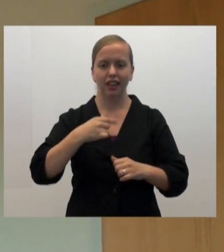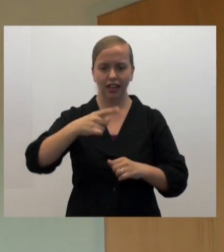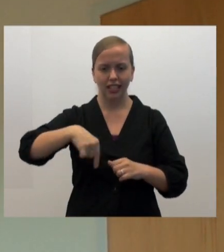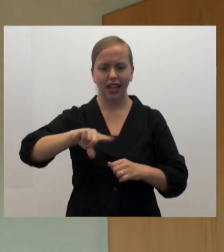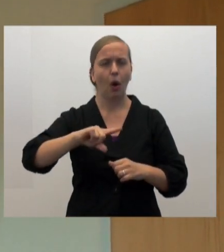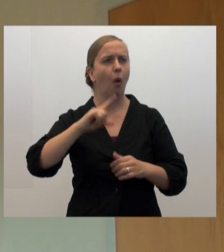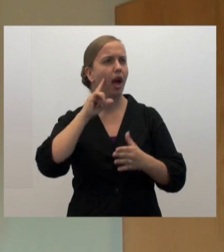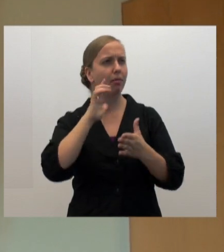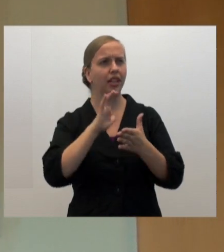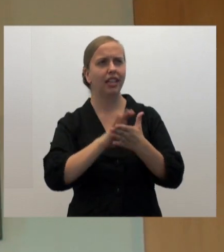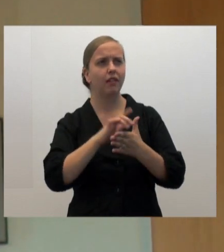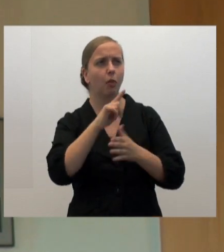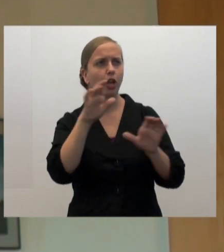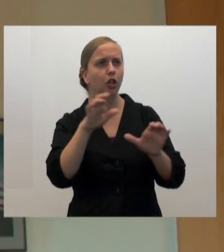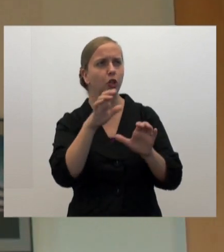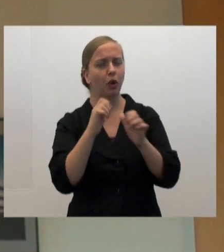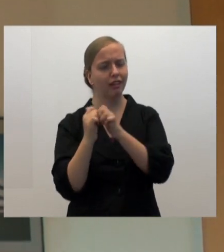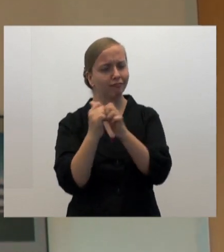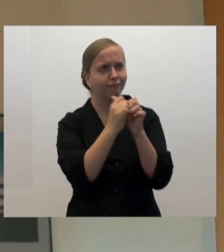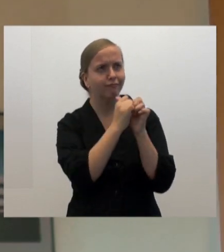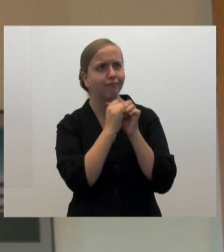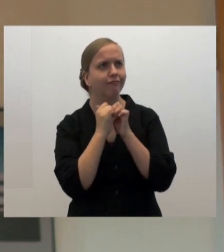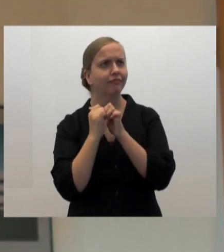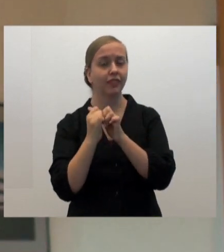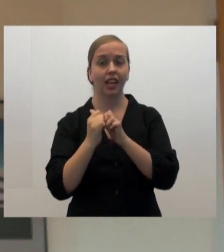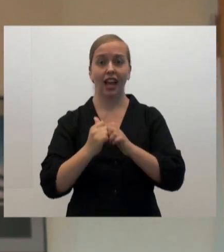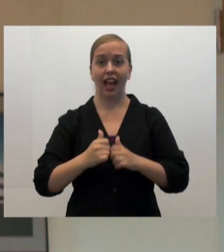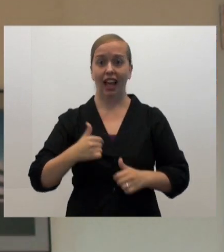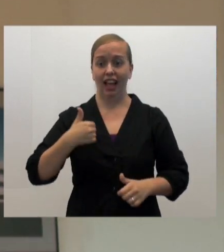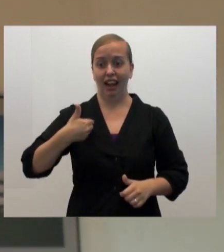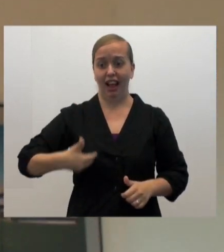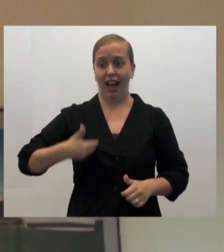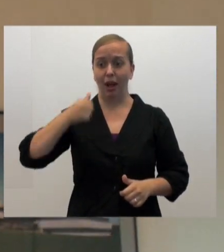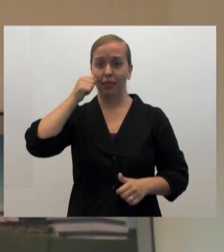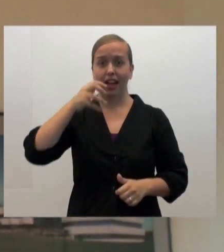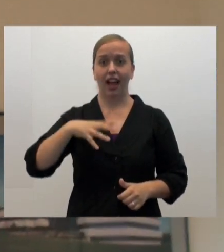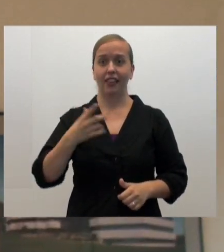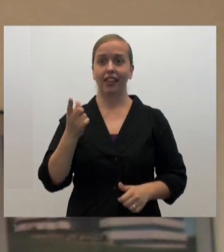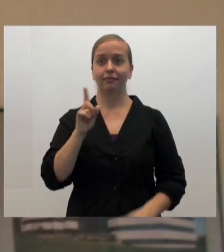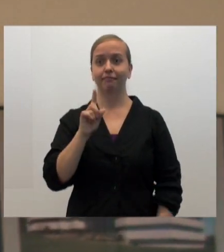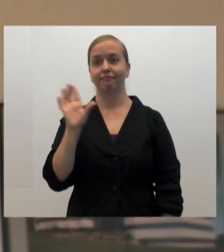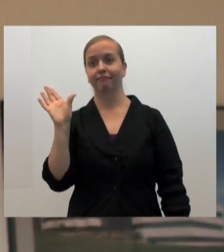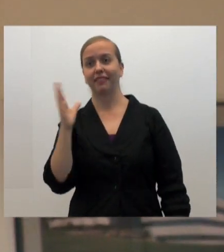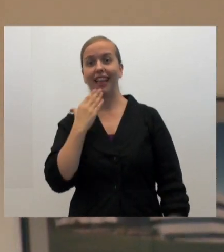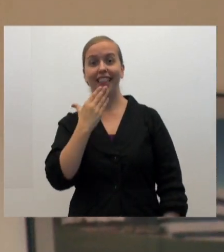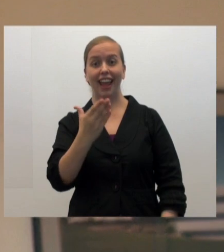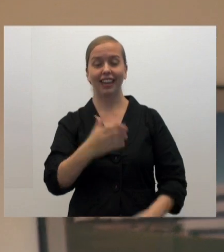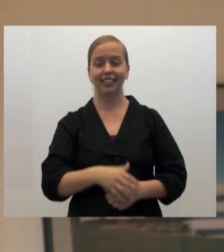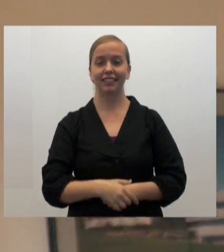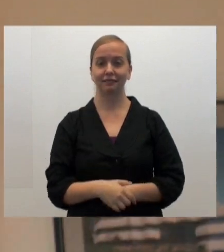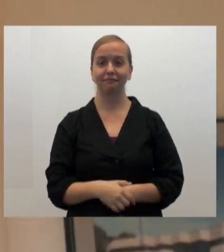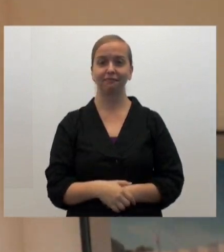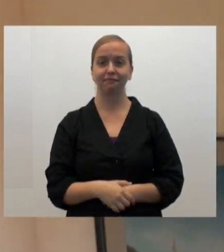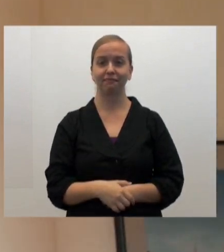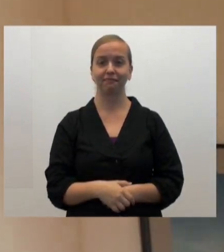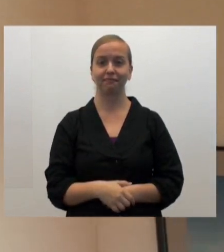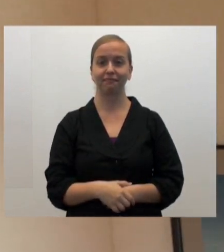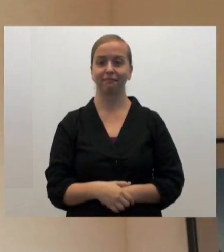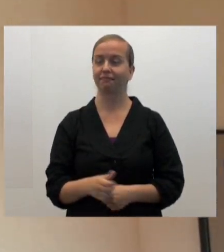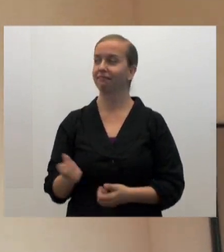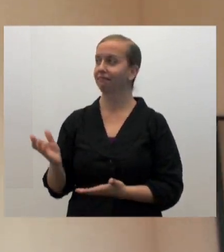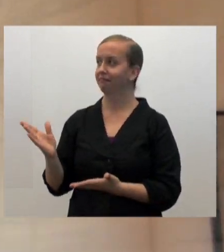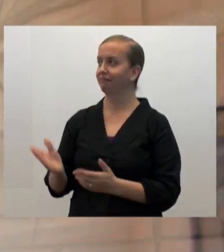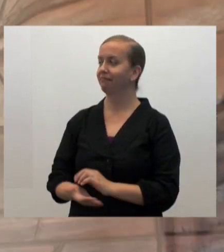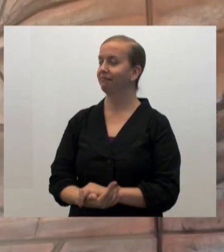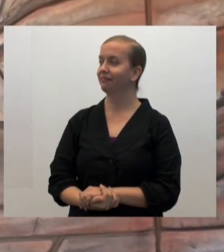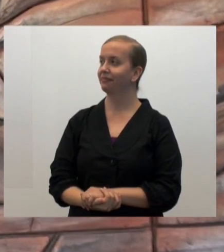with you because they believe in what they're doing and what we're all doing. And I just get to be the guy who stands up and says thanks, you know, so.